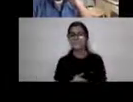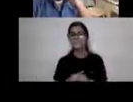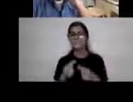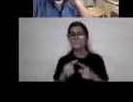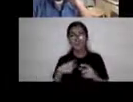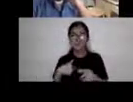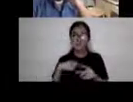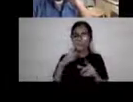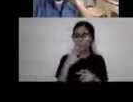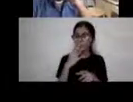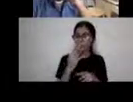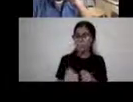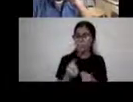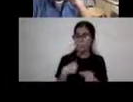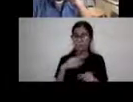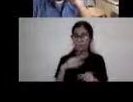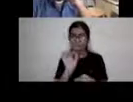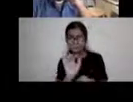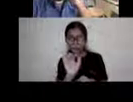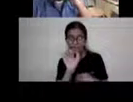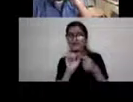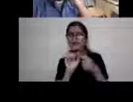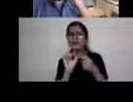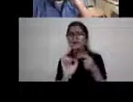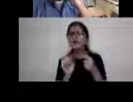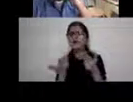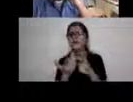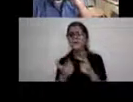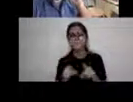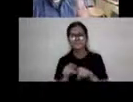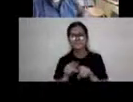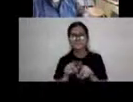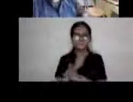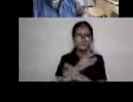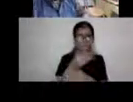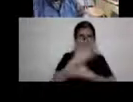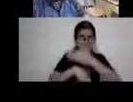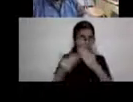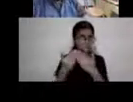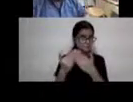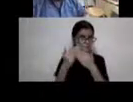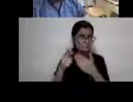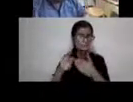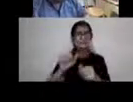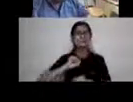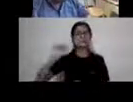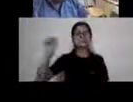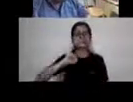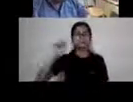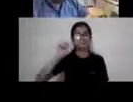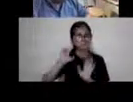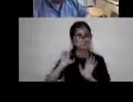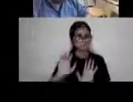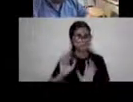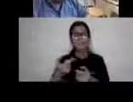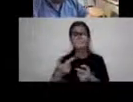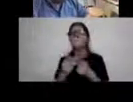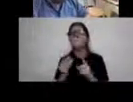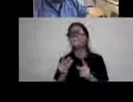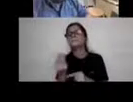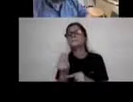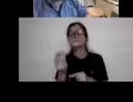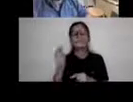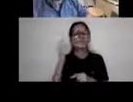I wanted to make here is that before disability studies, there was activism. By the way, somebody has their